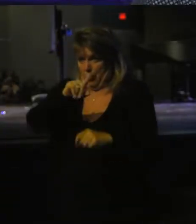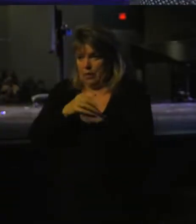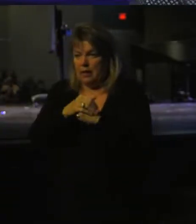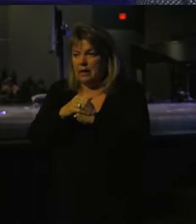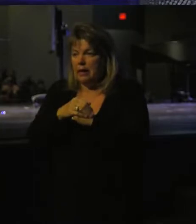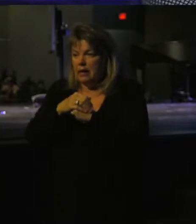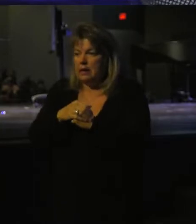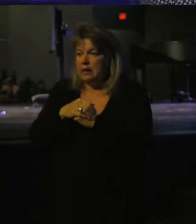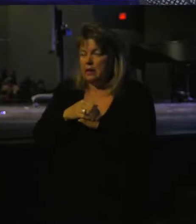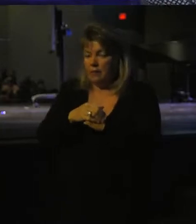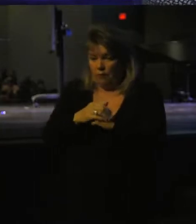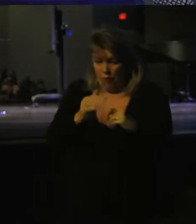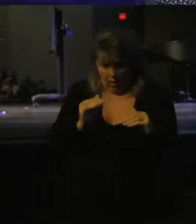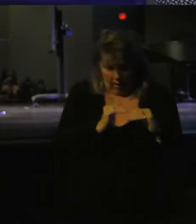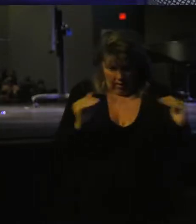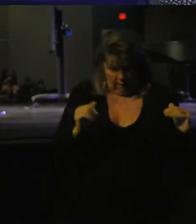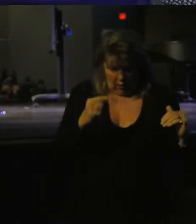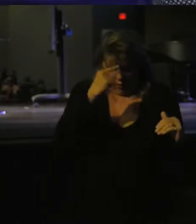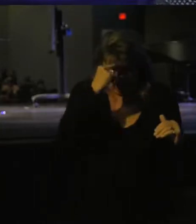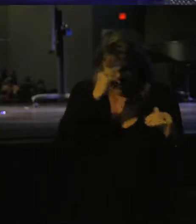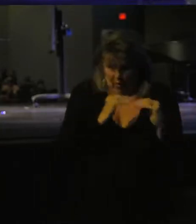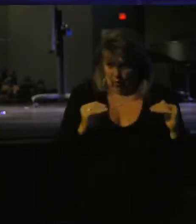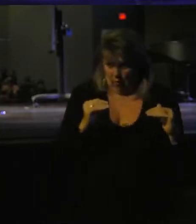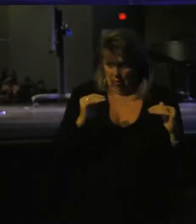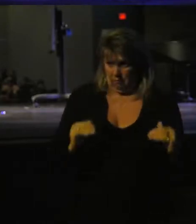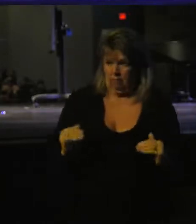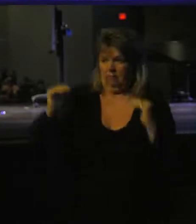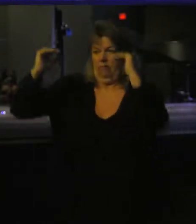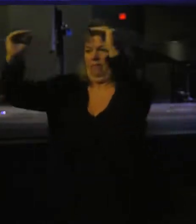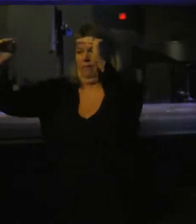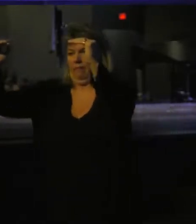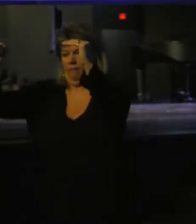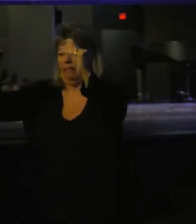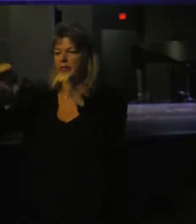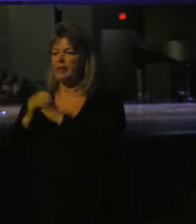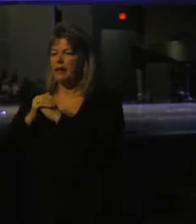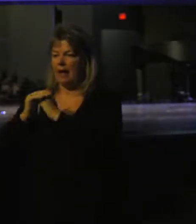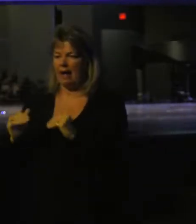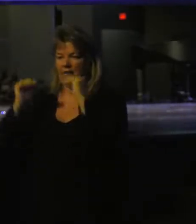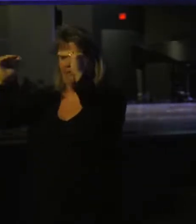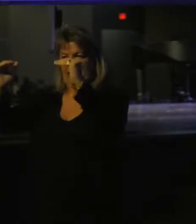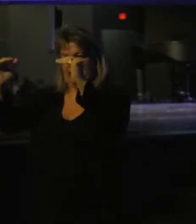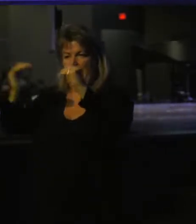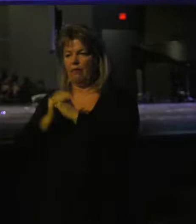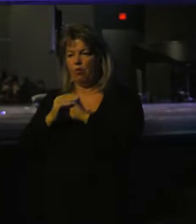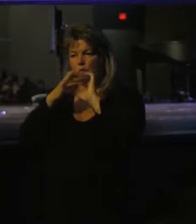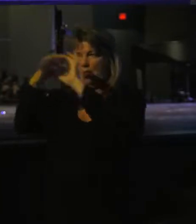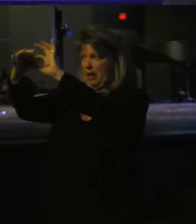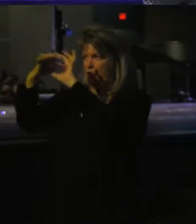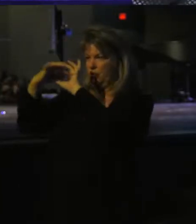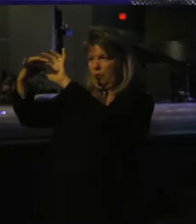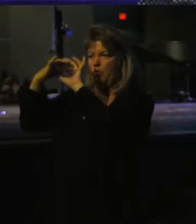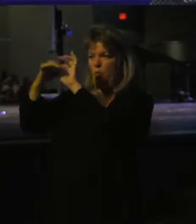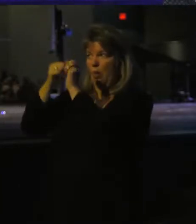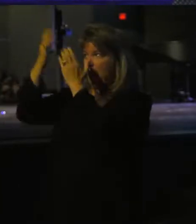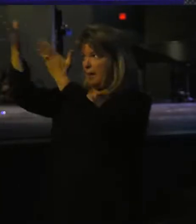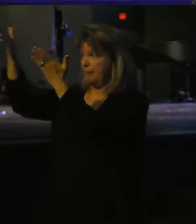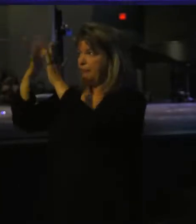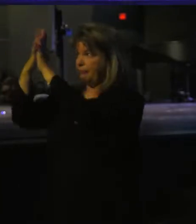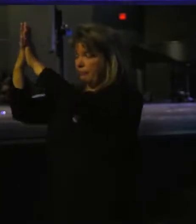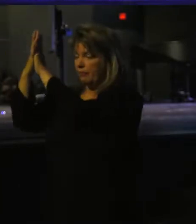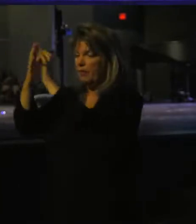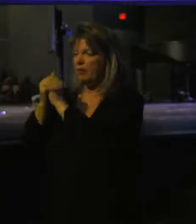he is taking you from a level that you think you're at to another level, an advanced level relationship with him.